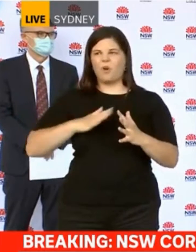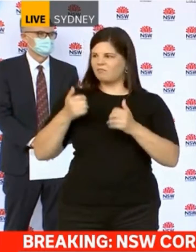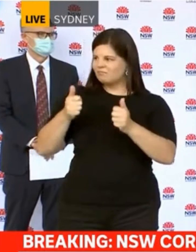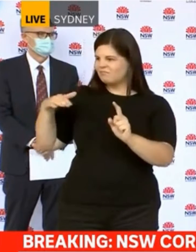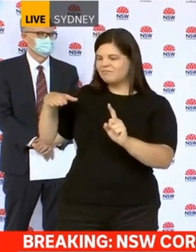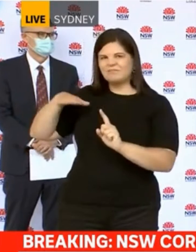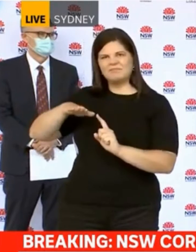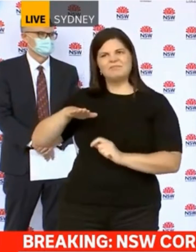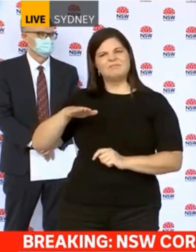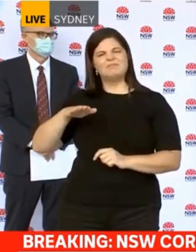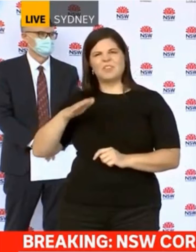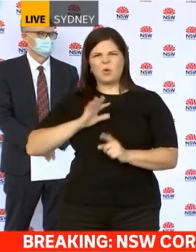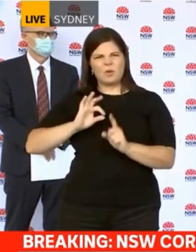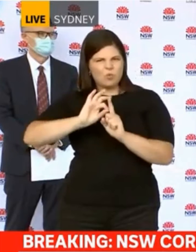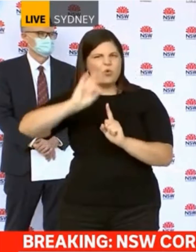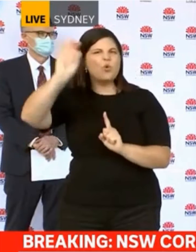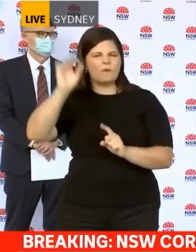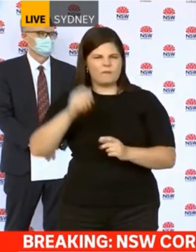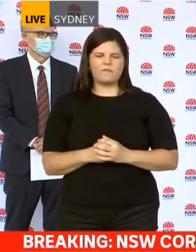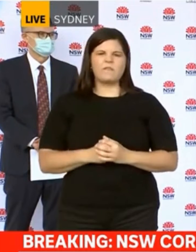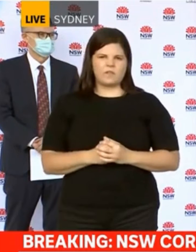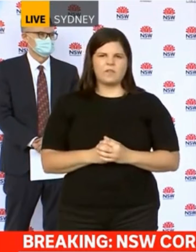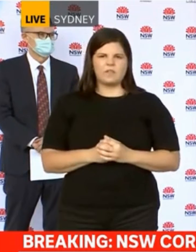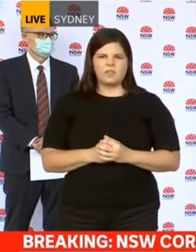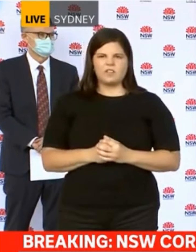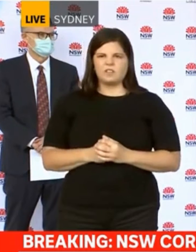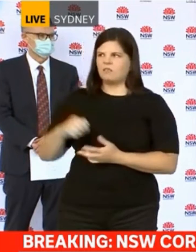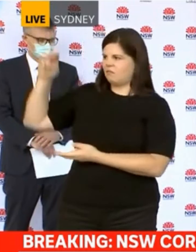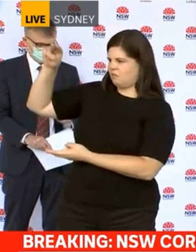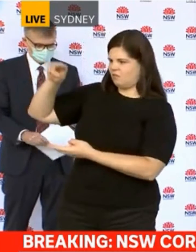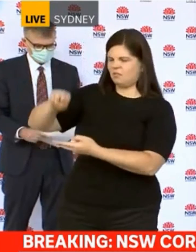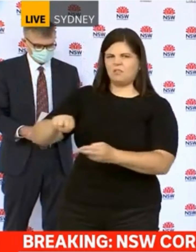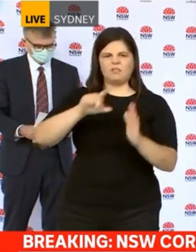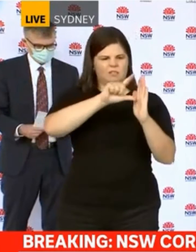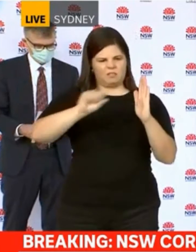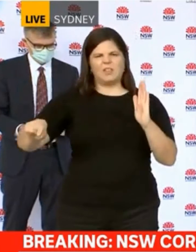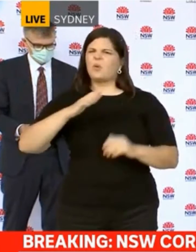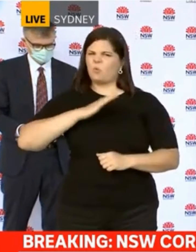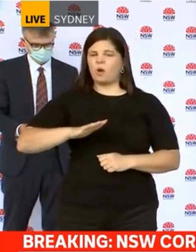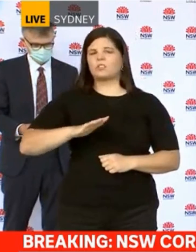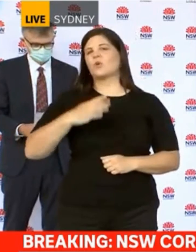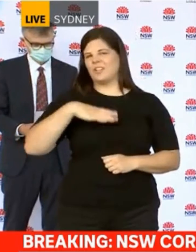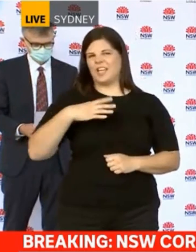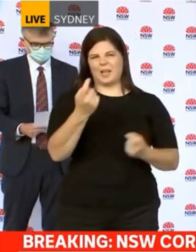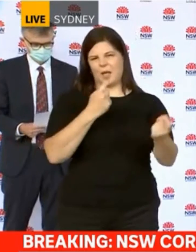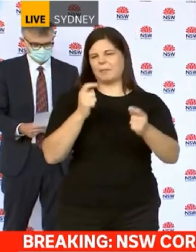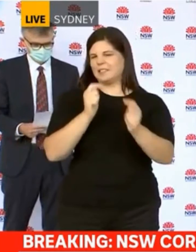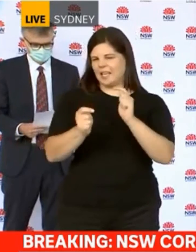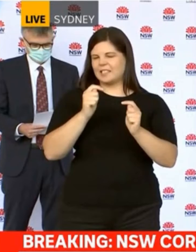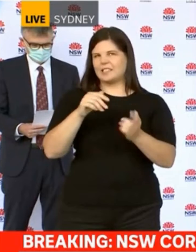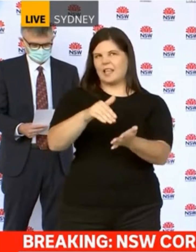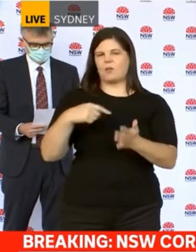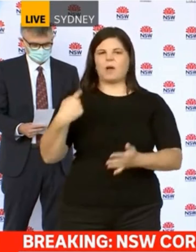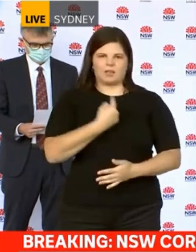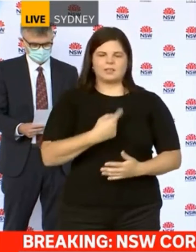where we're at and actually moves forward in improving our position, we really need to get those testing rates up. Can I also stress and